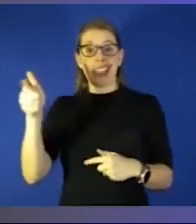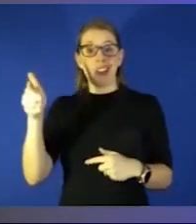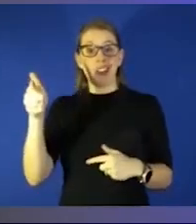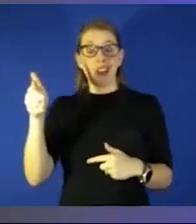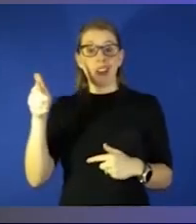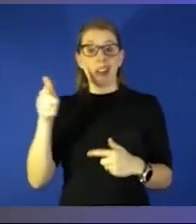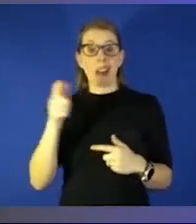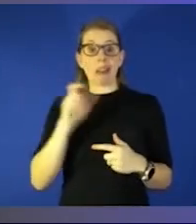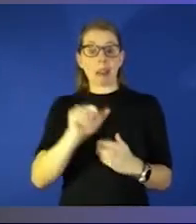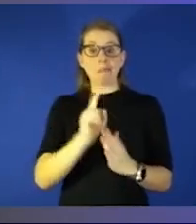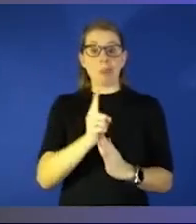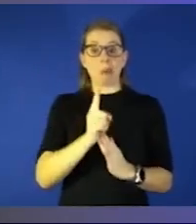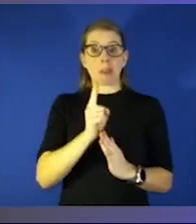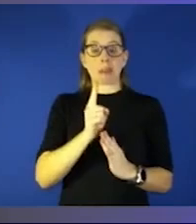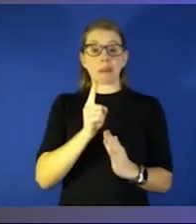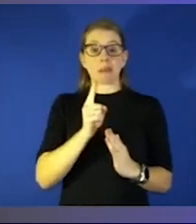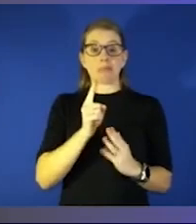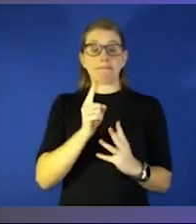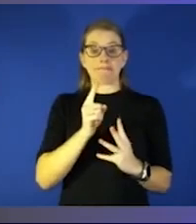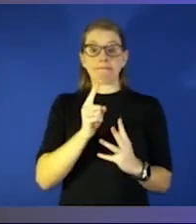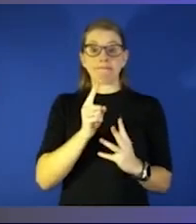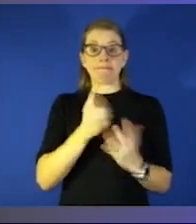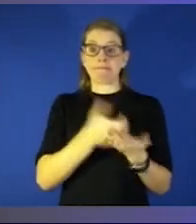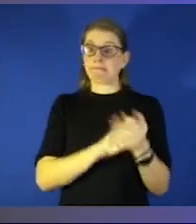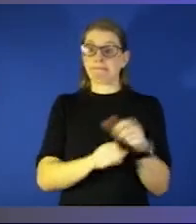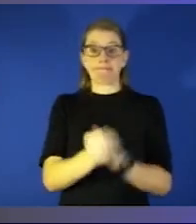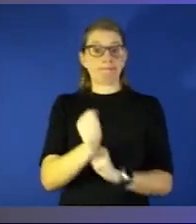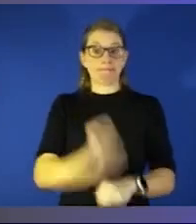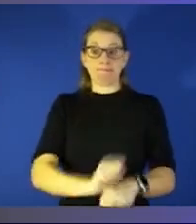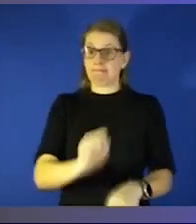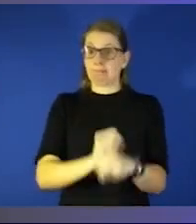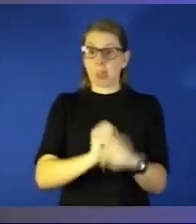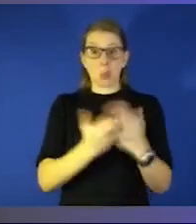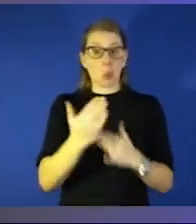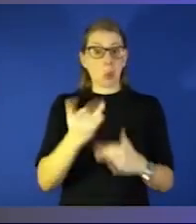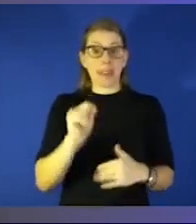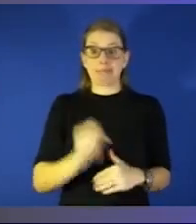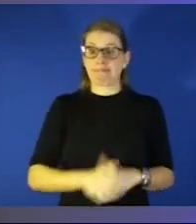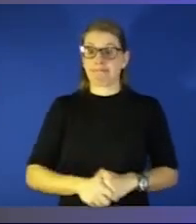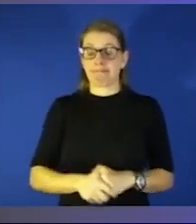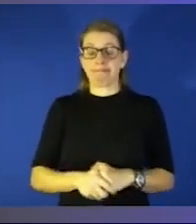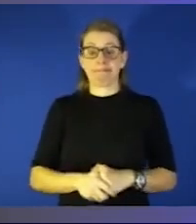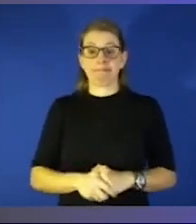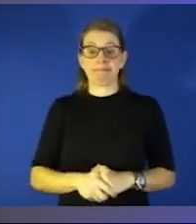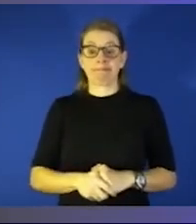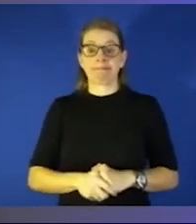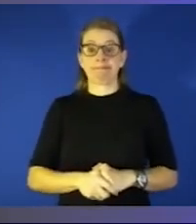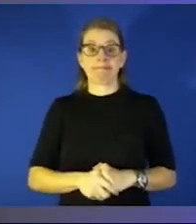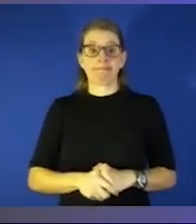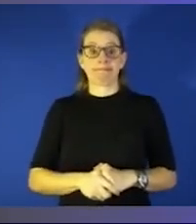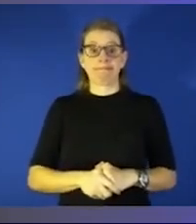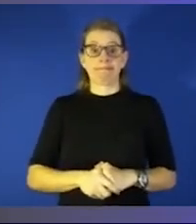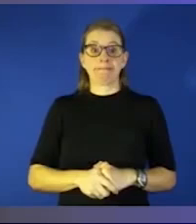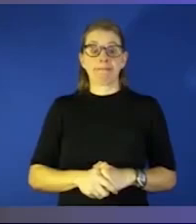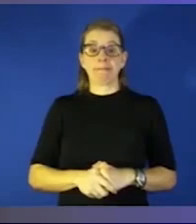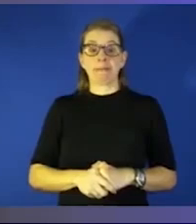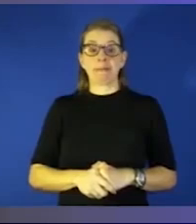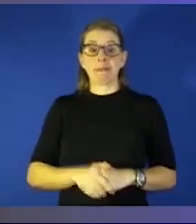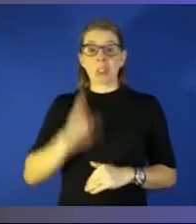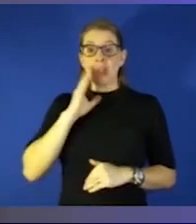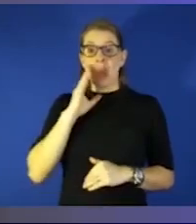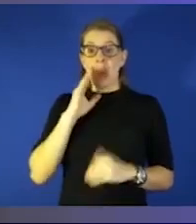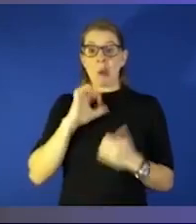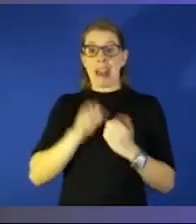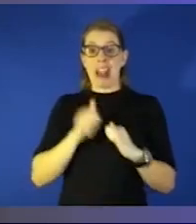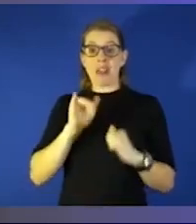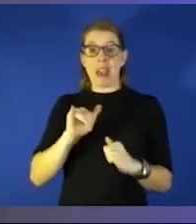that point in time you just gotta you just gotta get through it you know um you know how that patient's doing